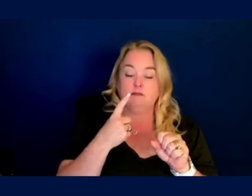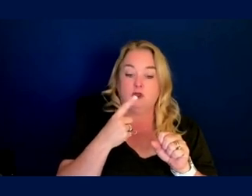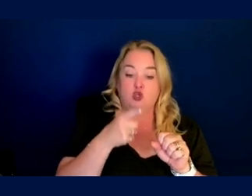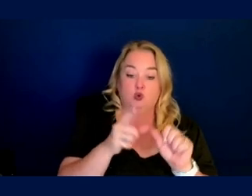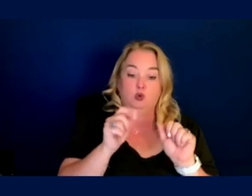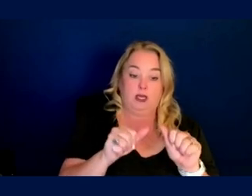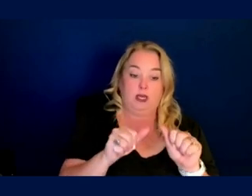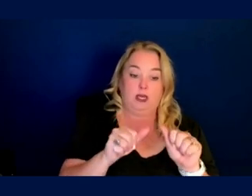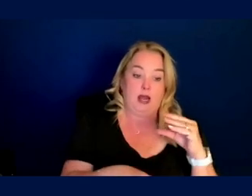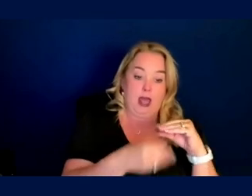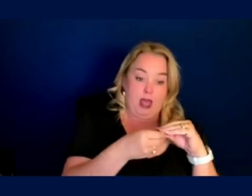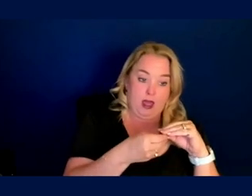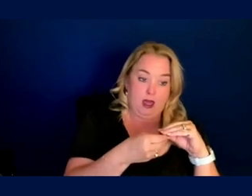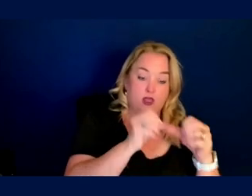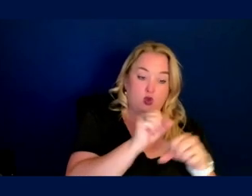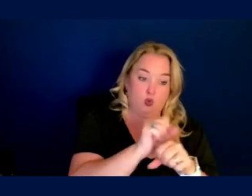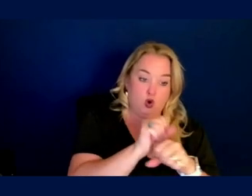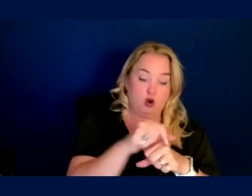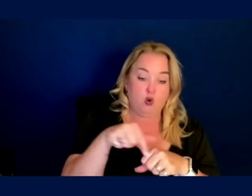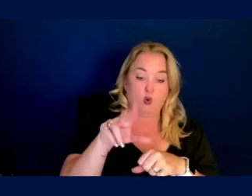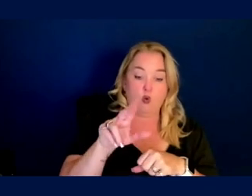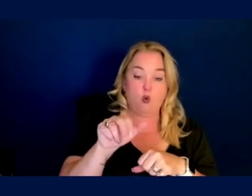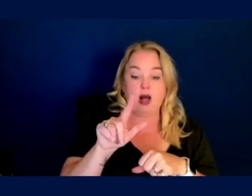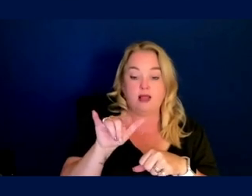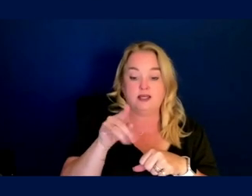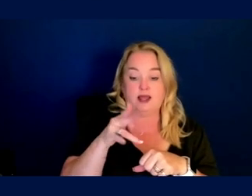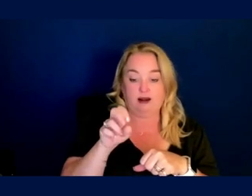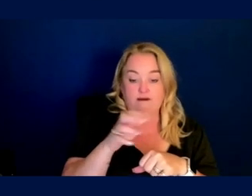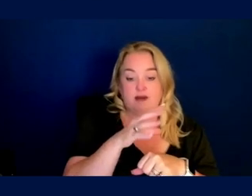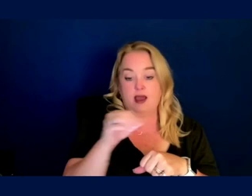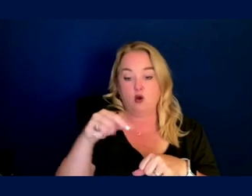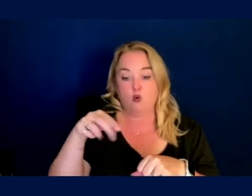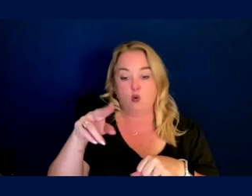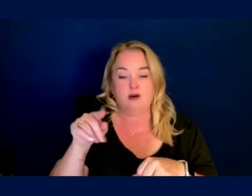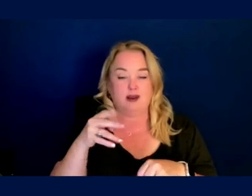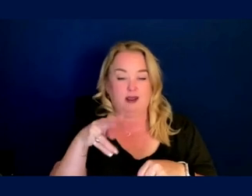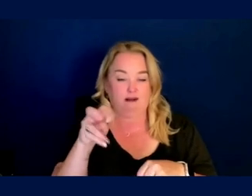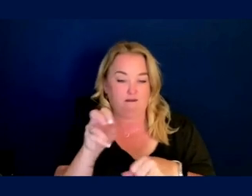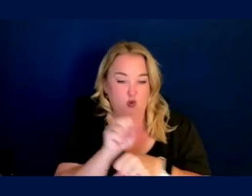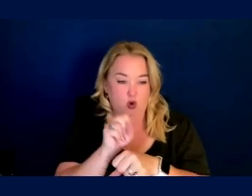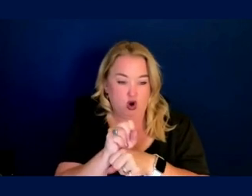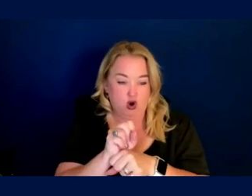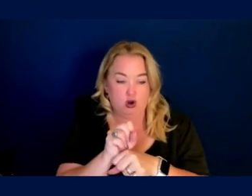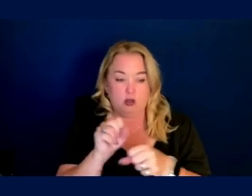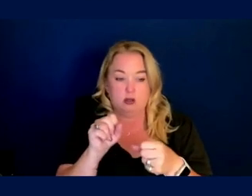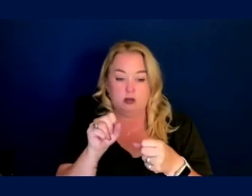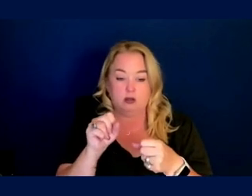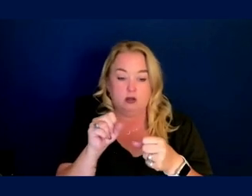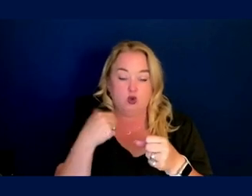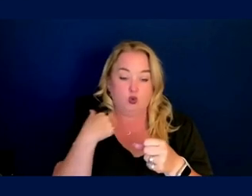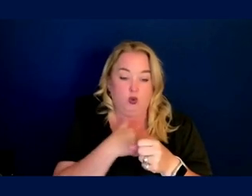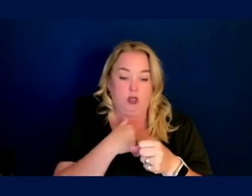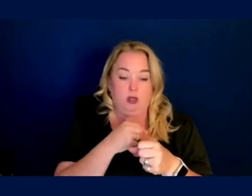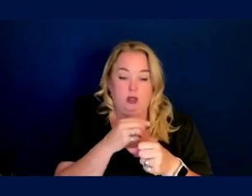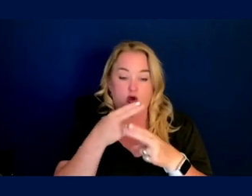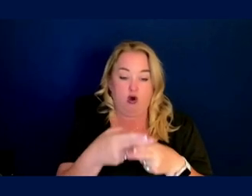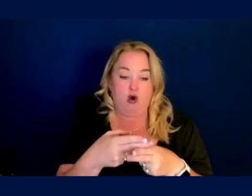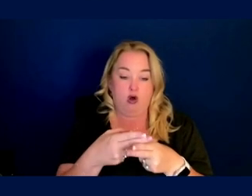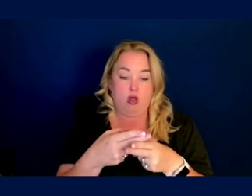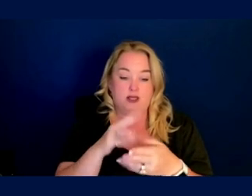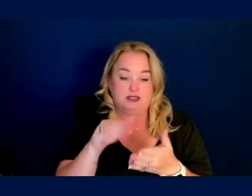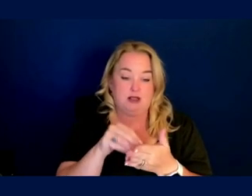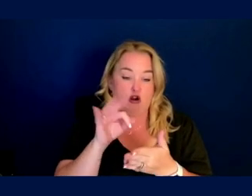quantitative work and, and just making sure those structures are built in place for what we call at my center, a growth mindset for data,